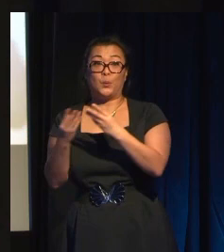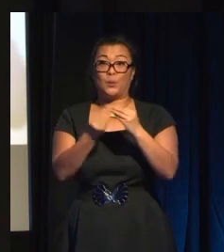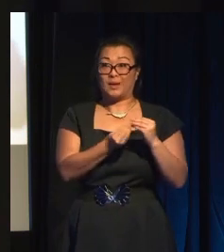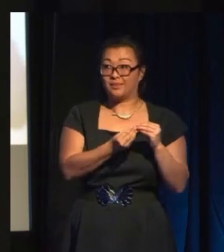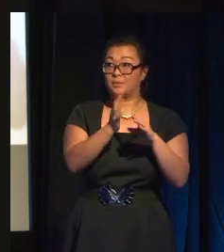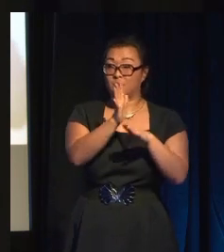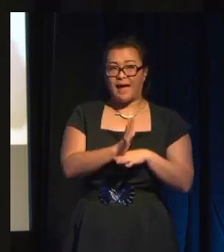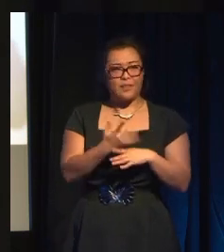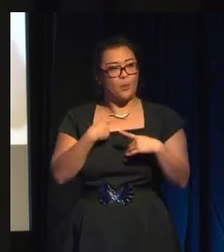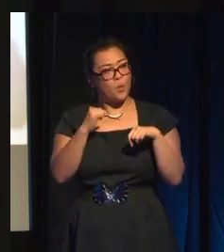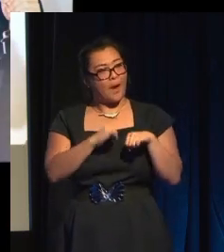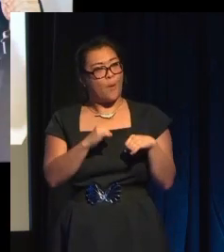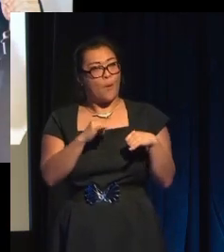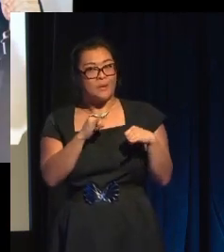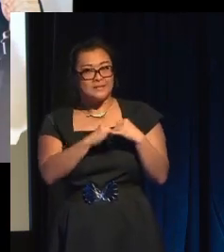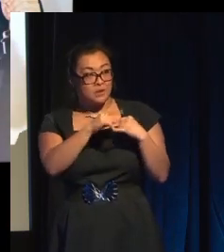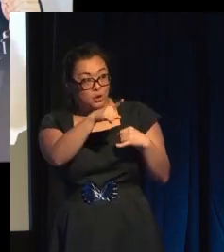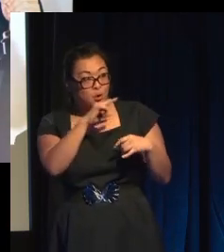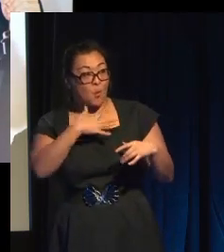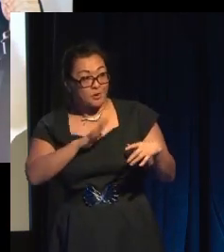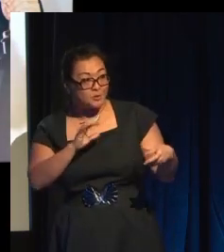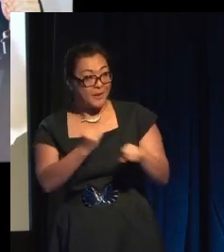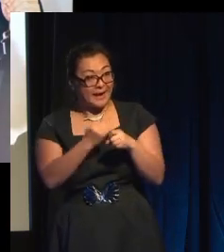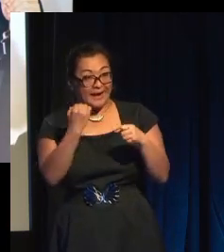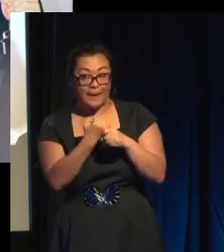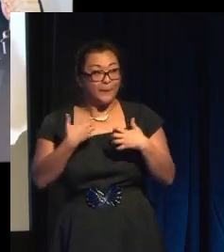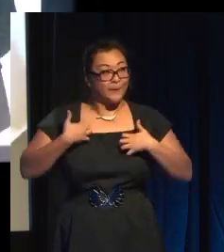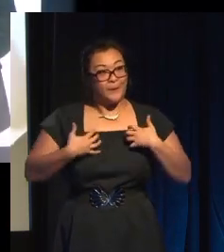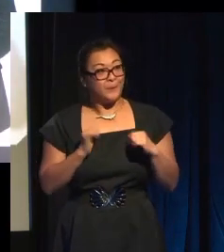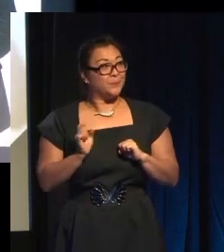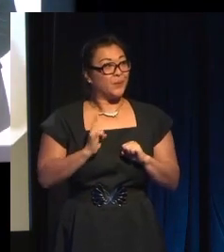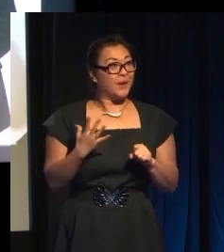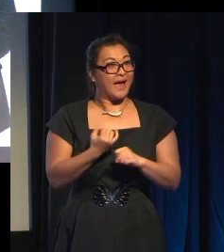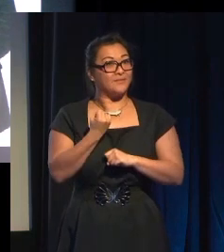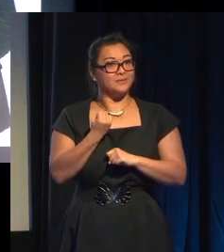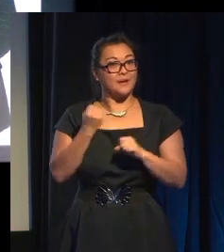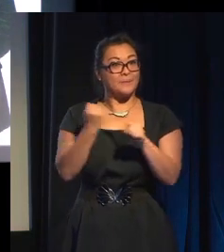make us cry at level 17? And here is the game he made.